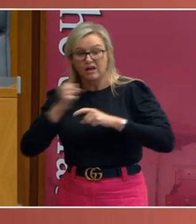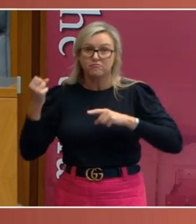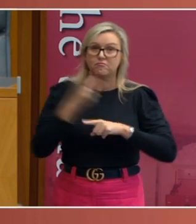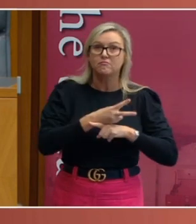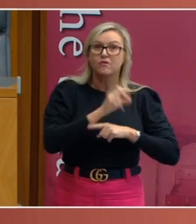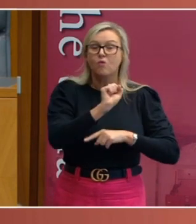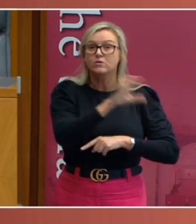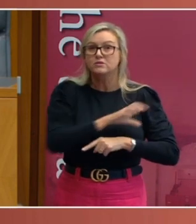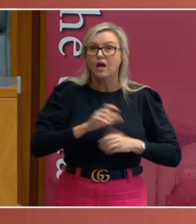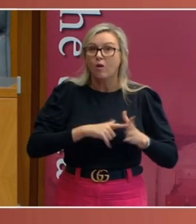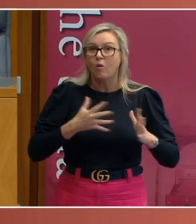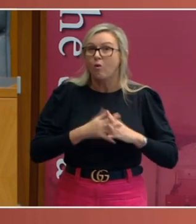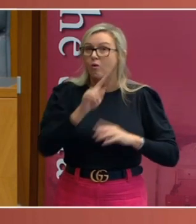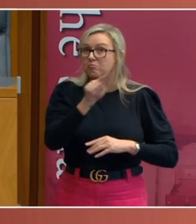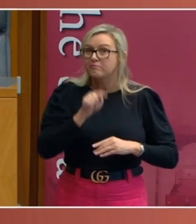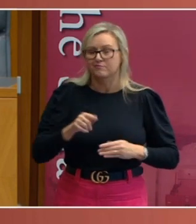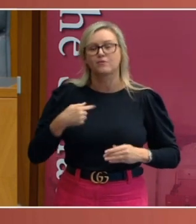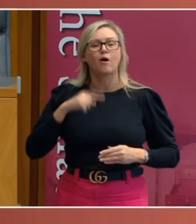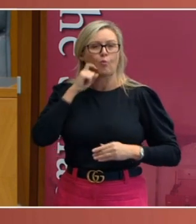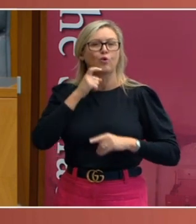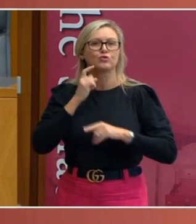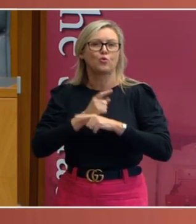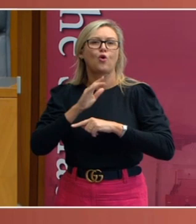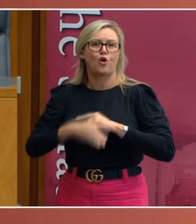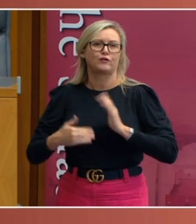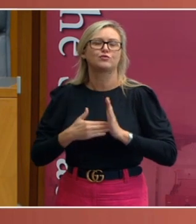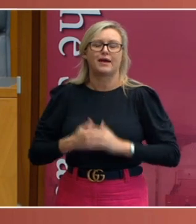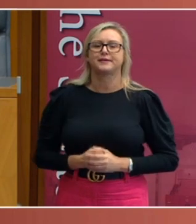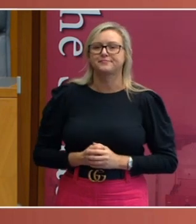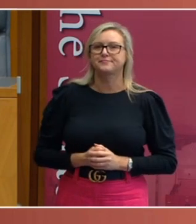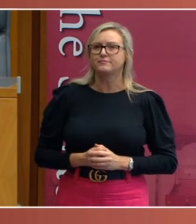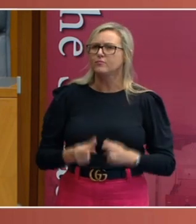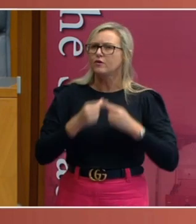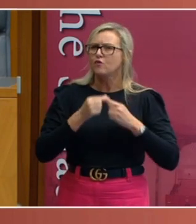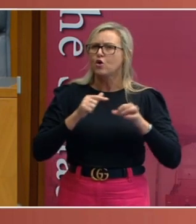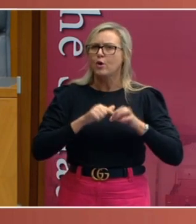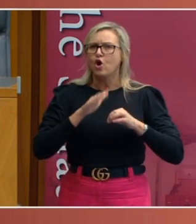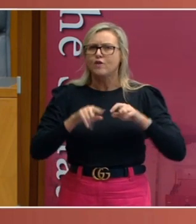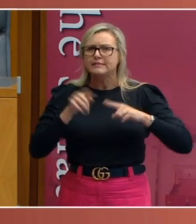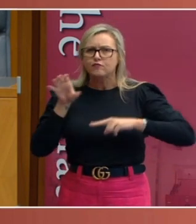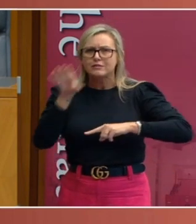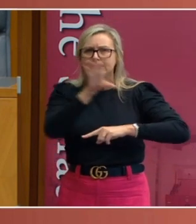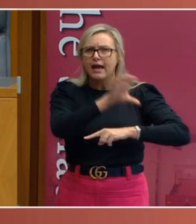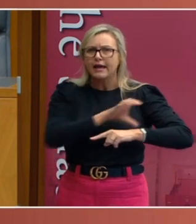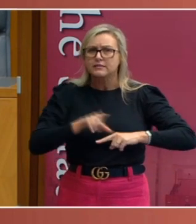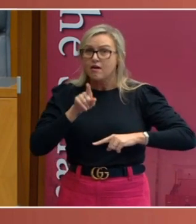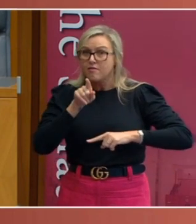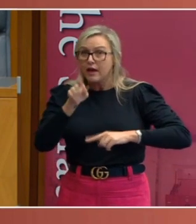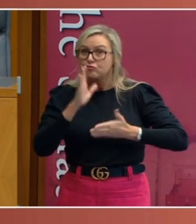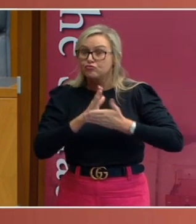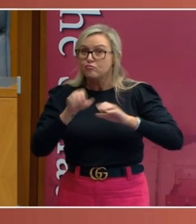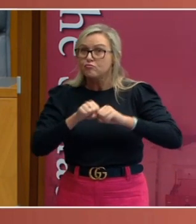So that's what I'm going to be addressing today. Now, the first question about the states and whether or not they breached the Constitution